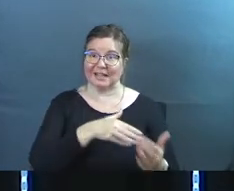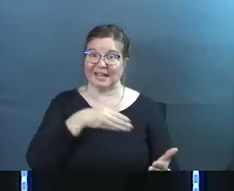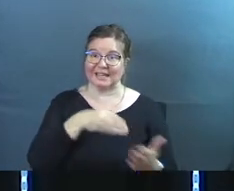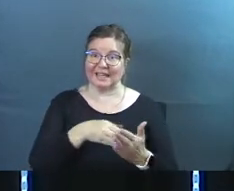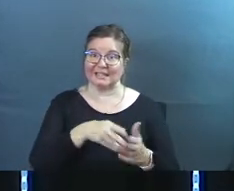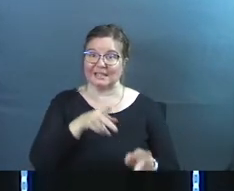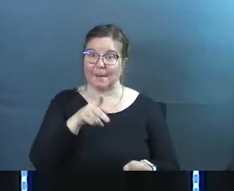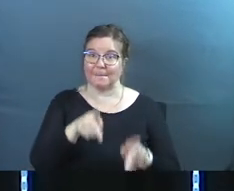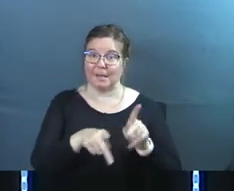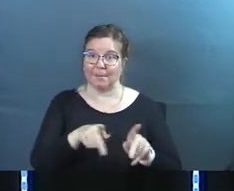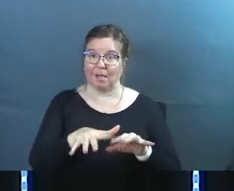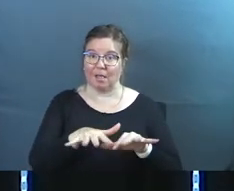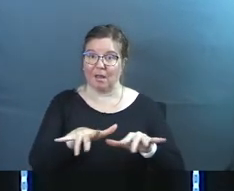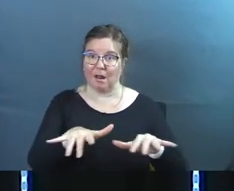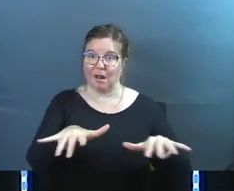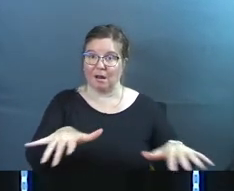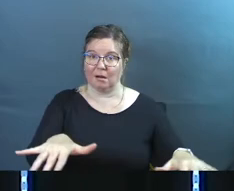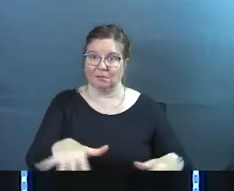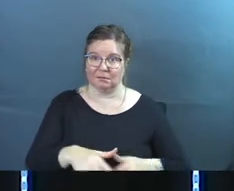against the people